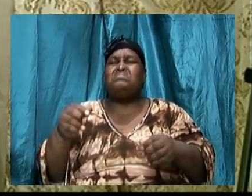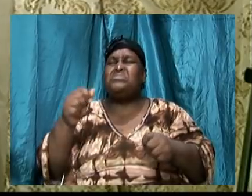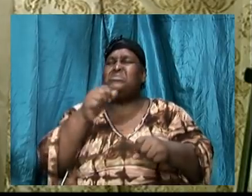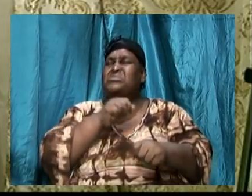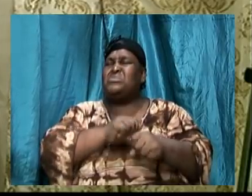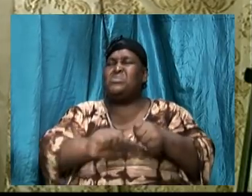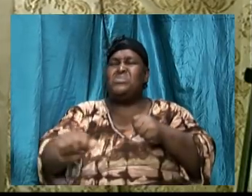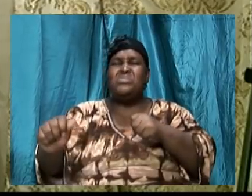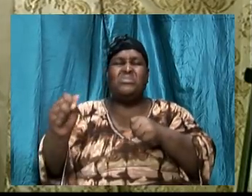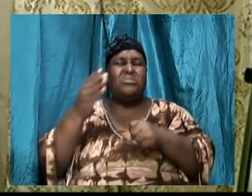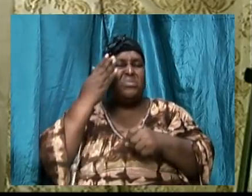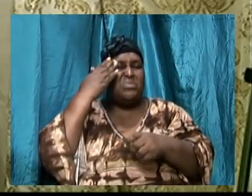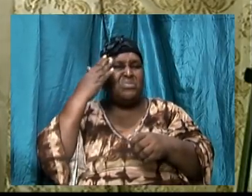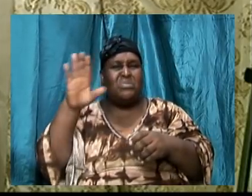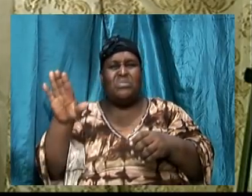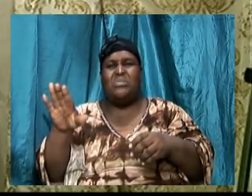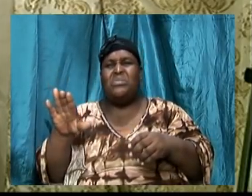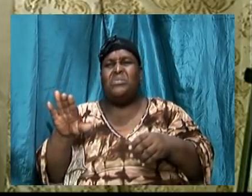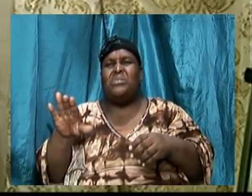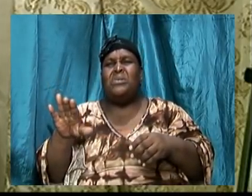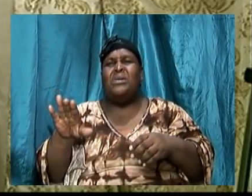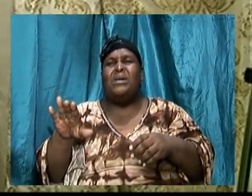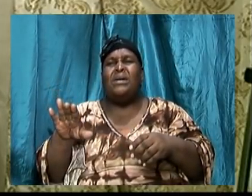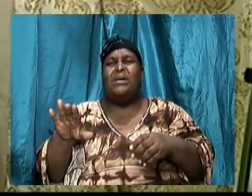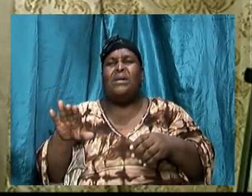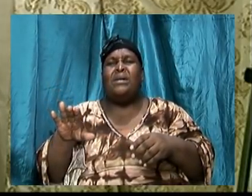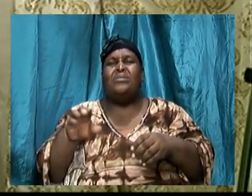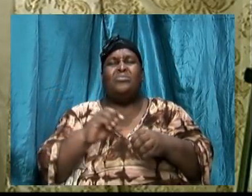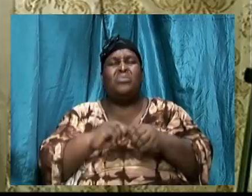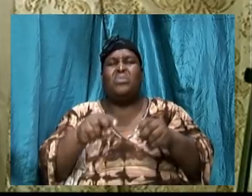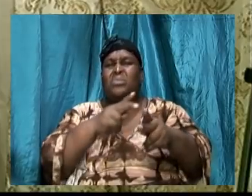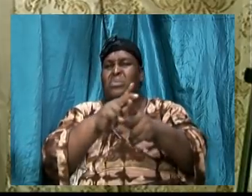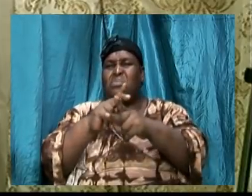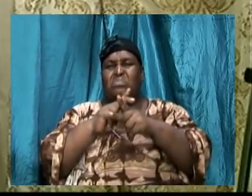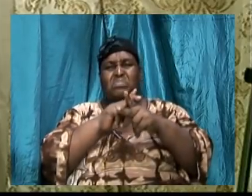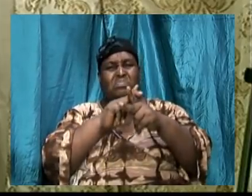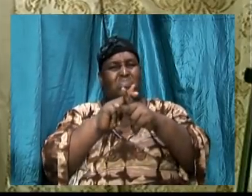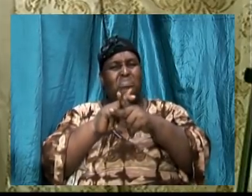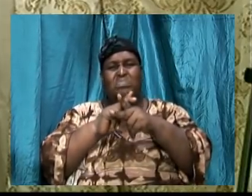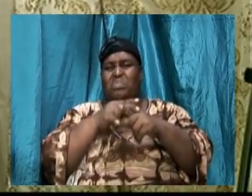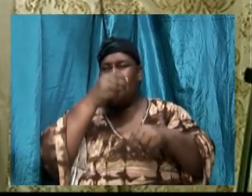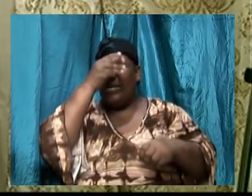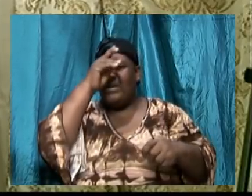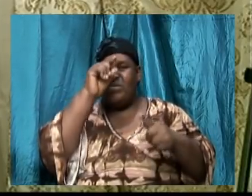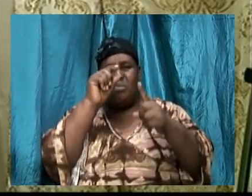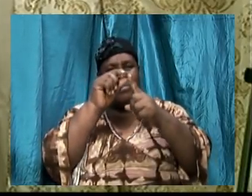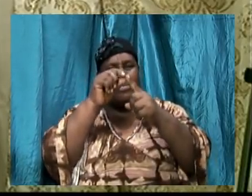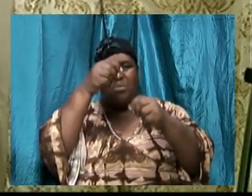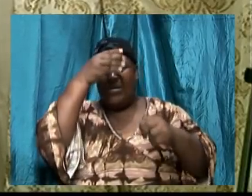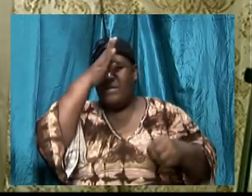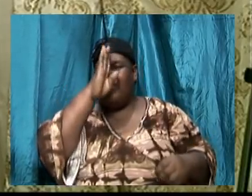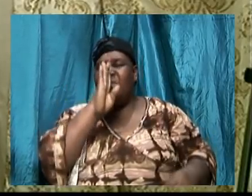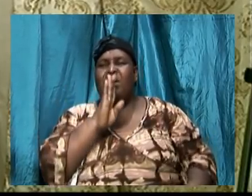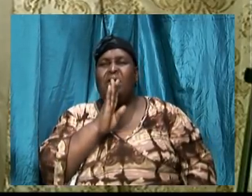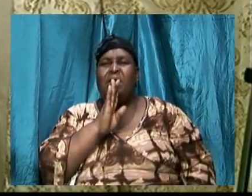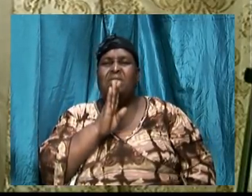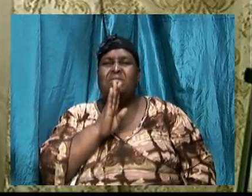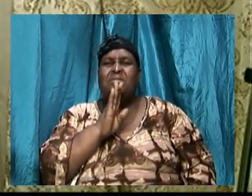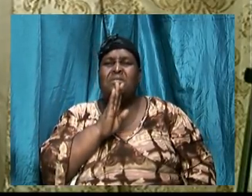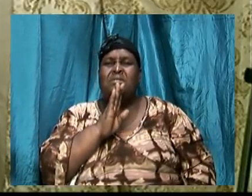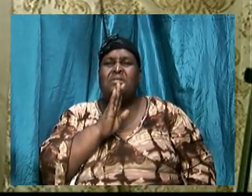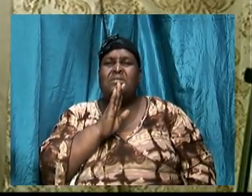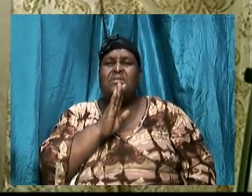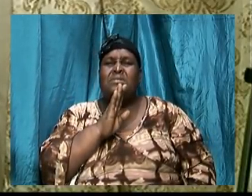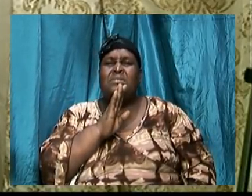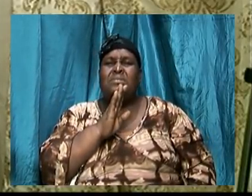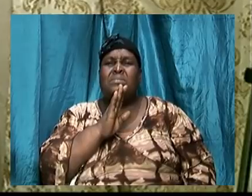detriment, we treat the word of God with disdain. It